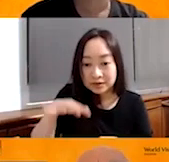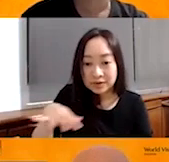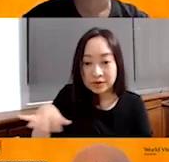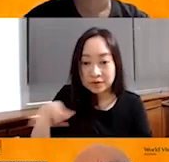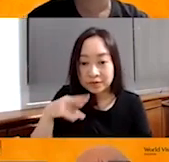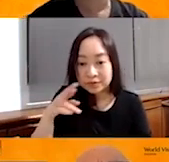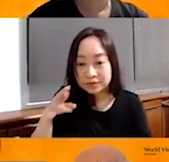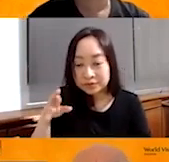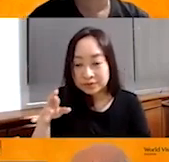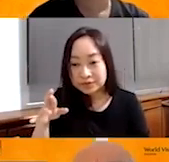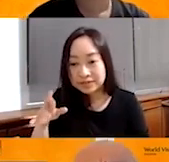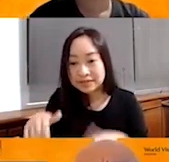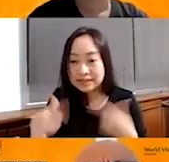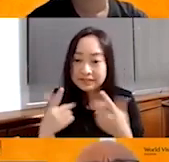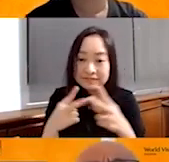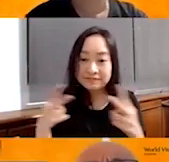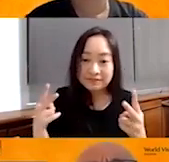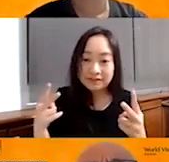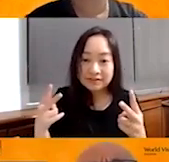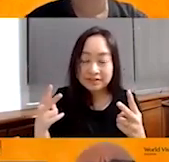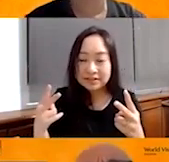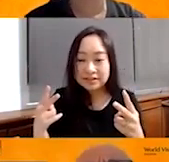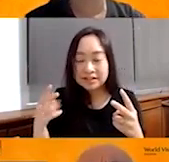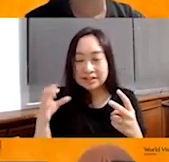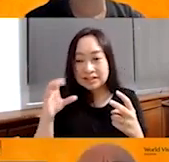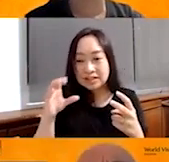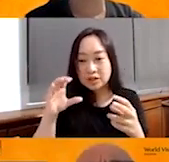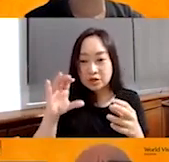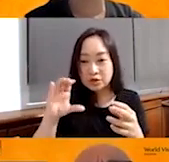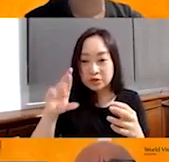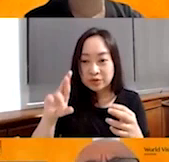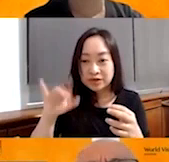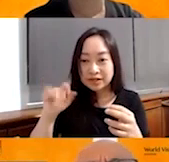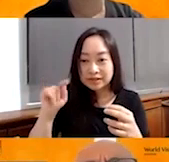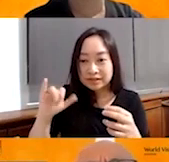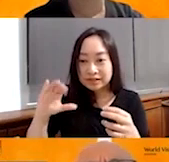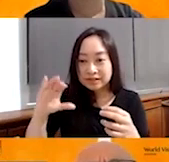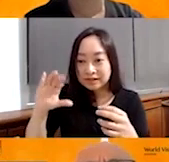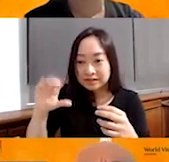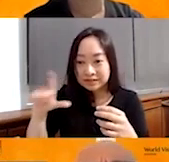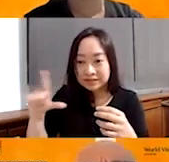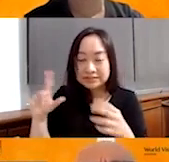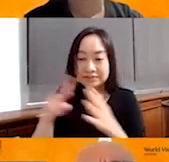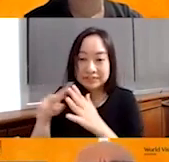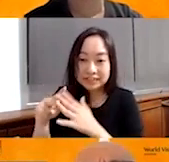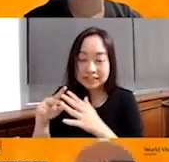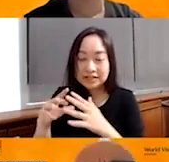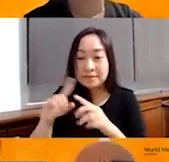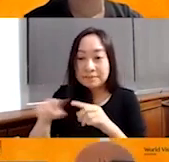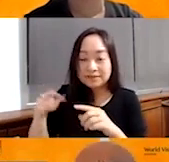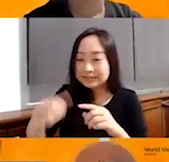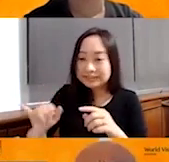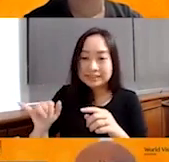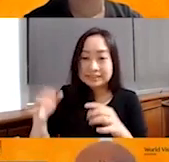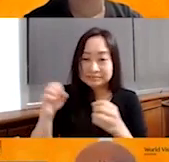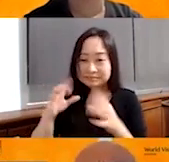are living in a very critical condition in this surviving village, but they are a happy family. And